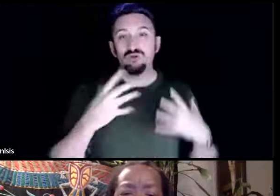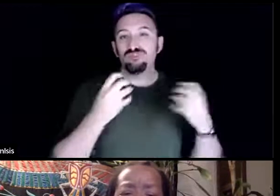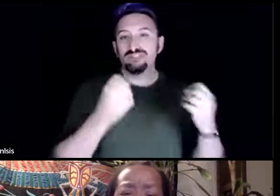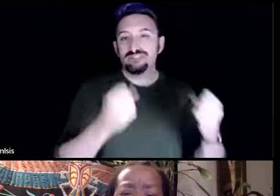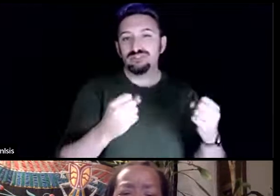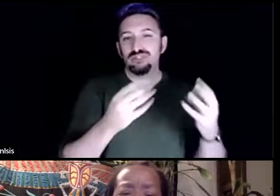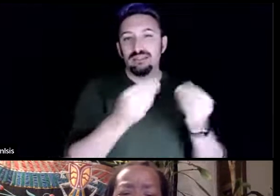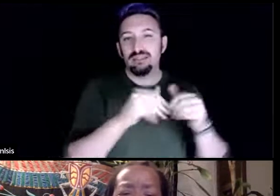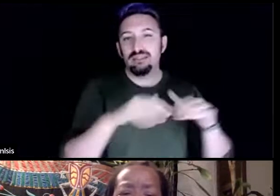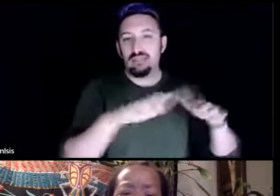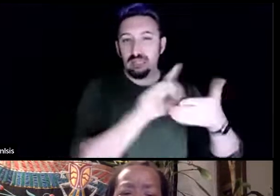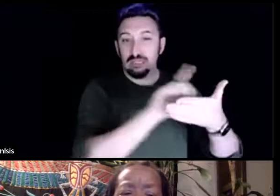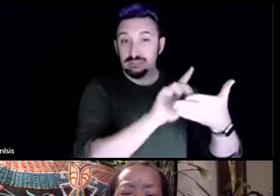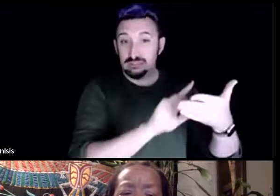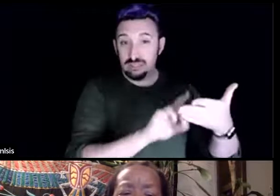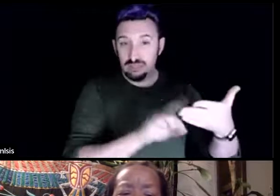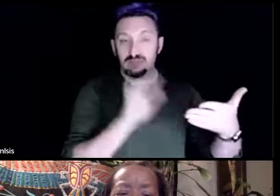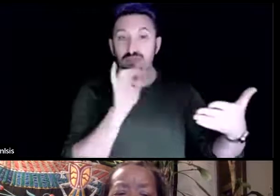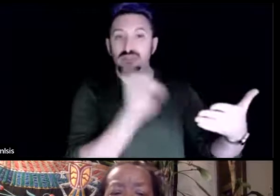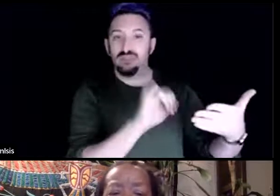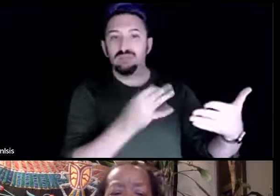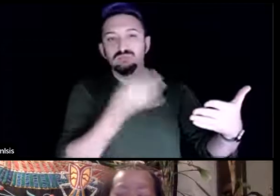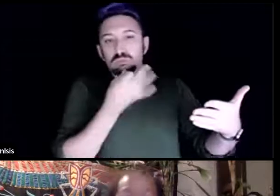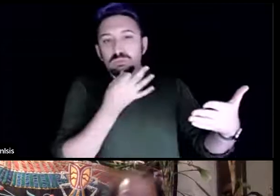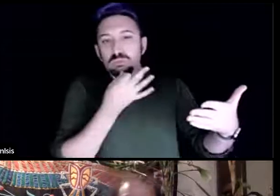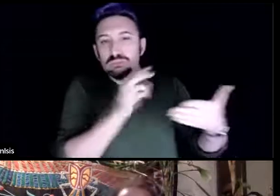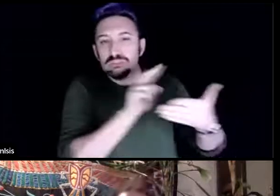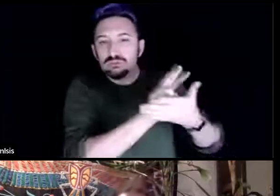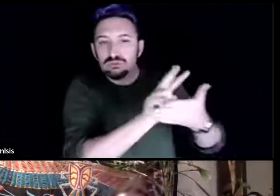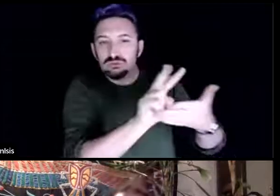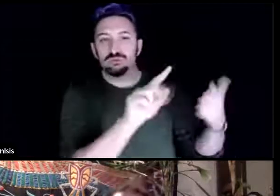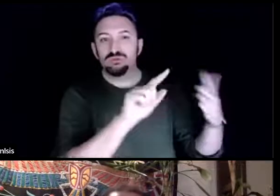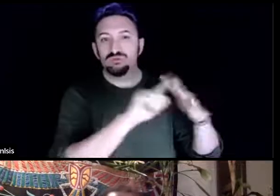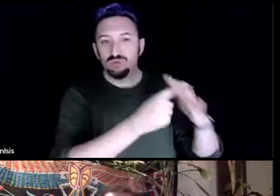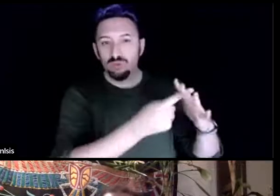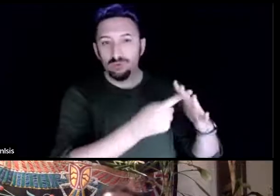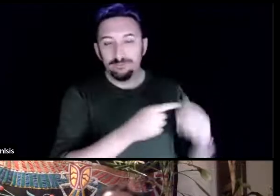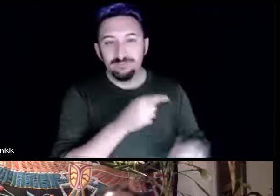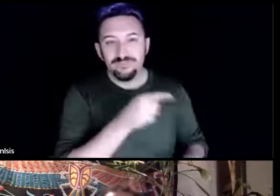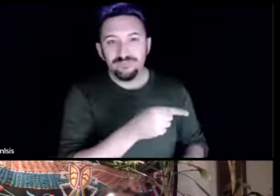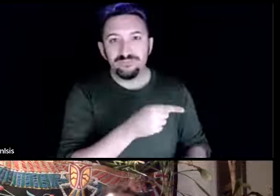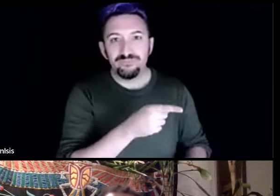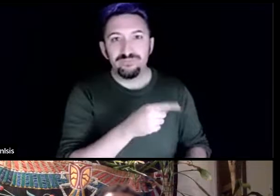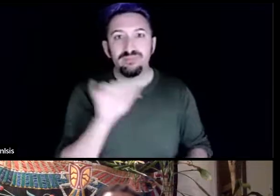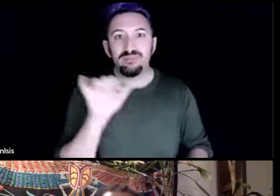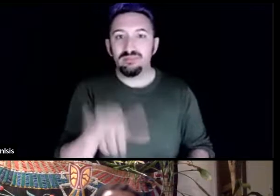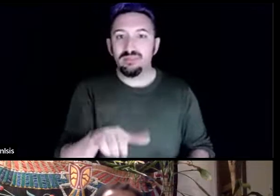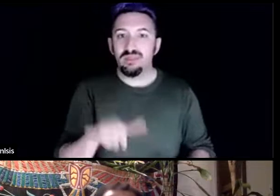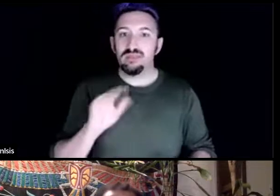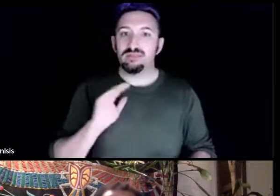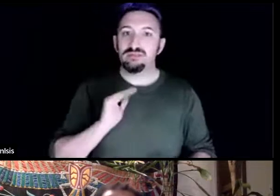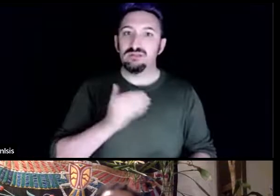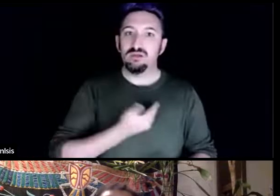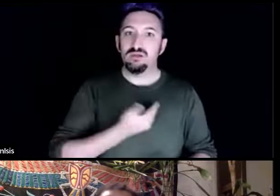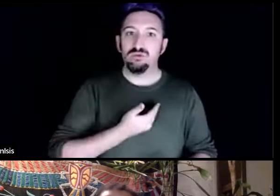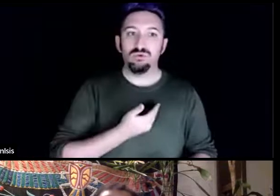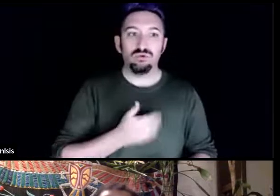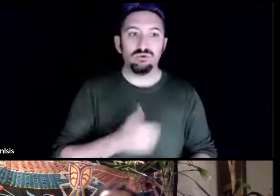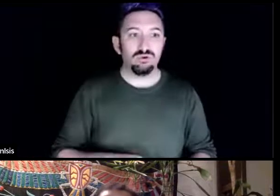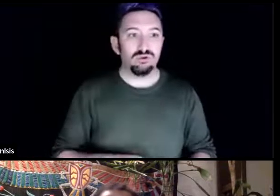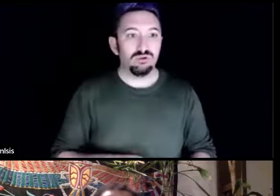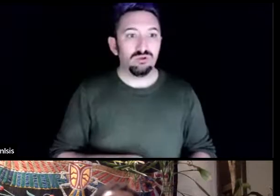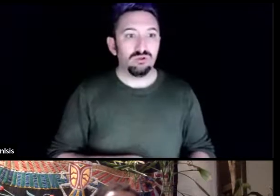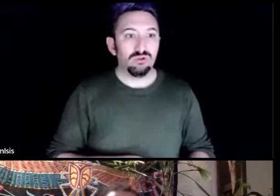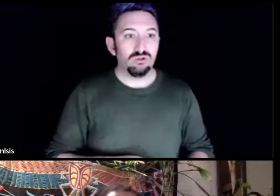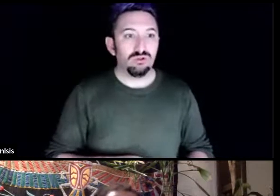a couple of weeks from now um that is our it's like three